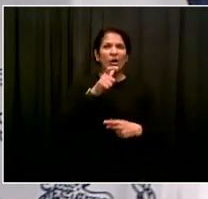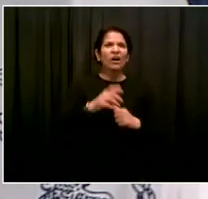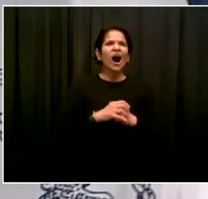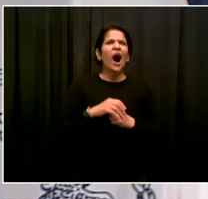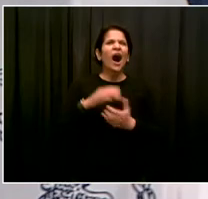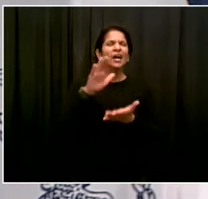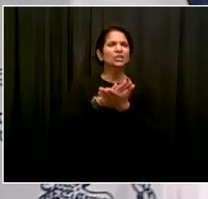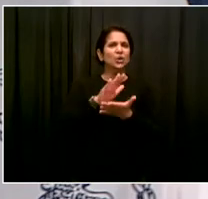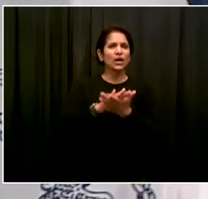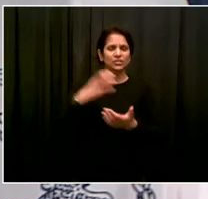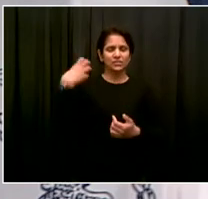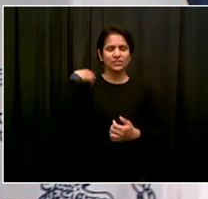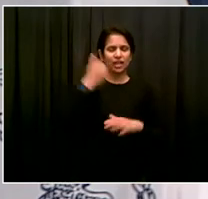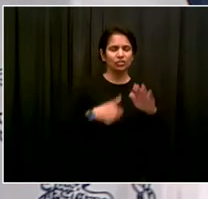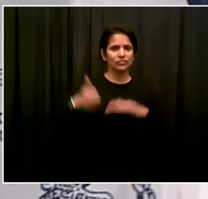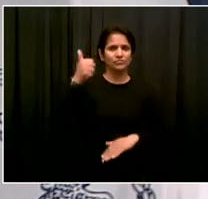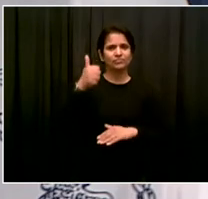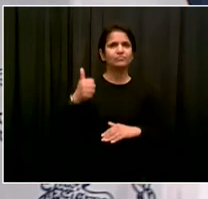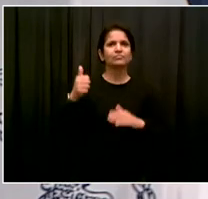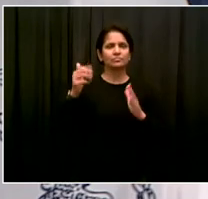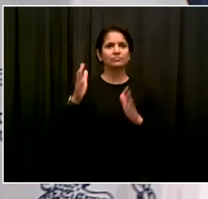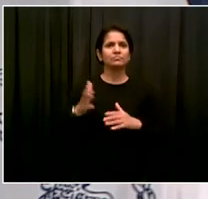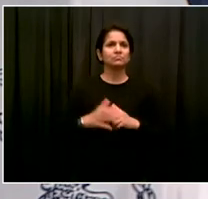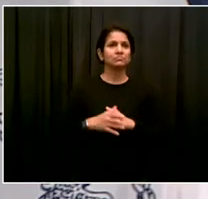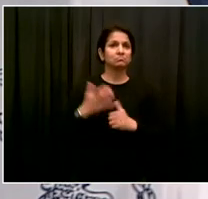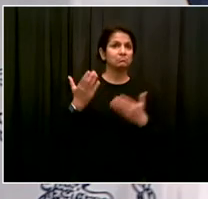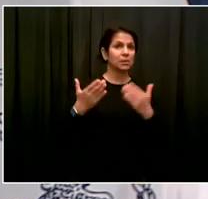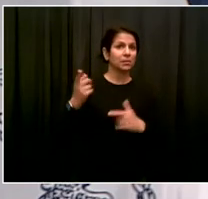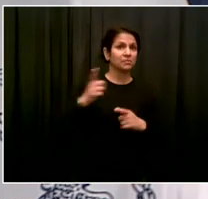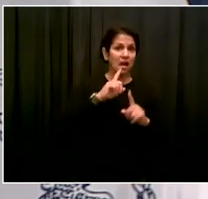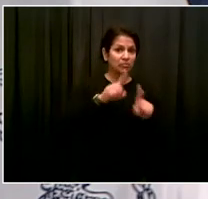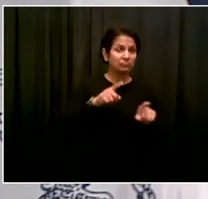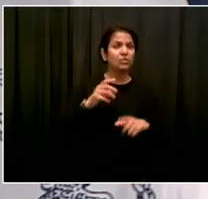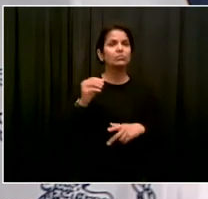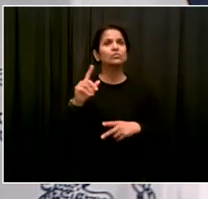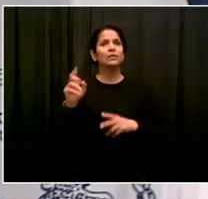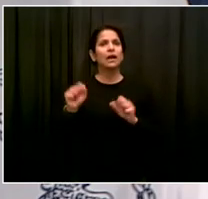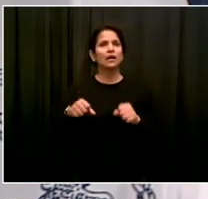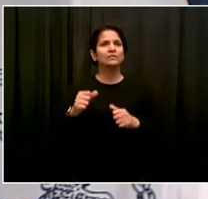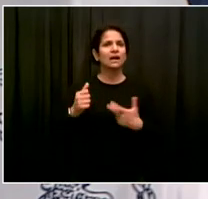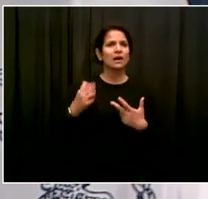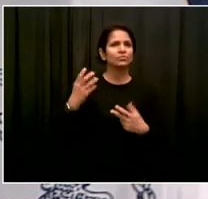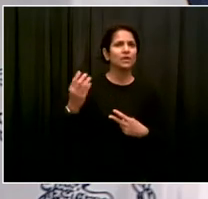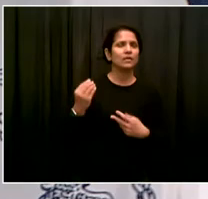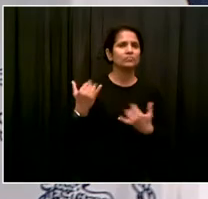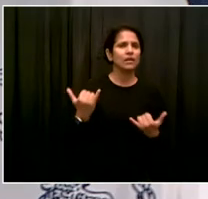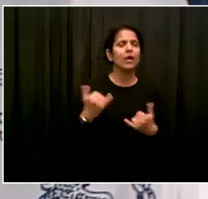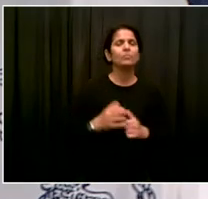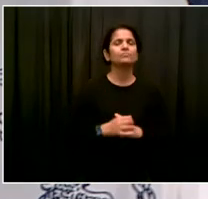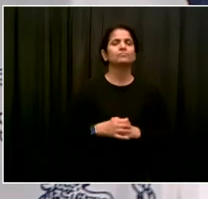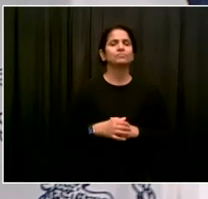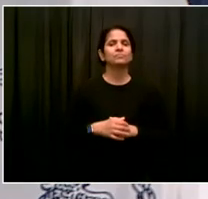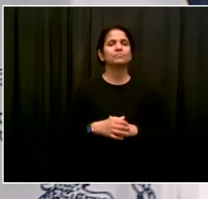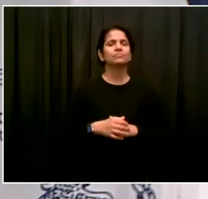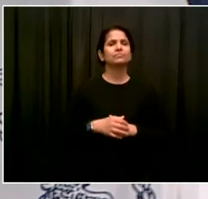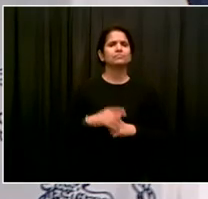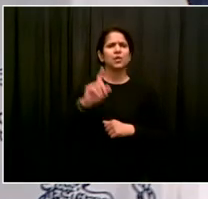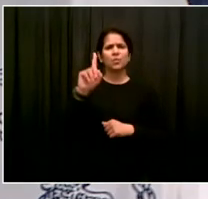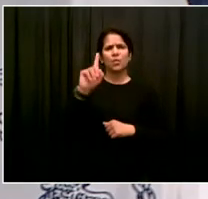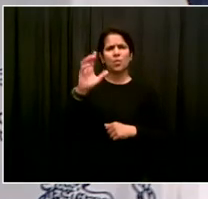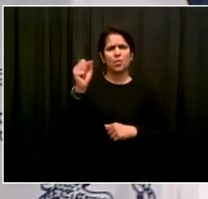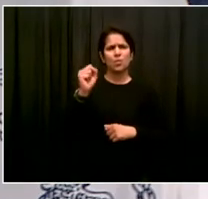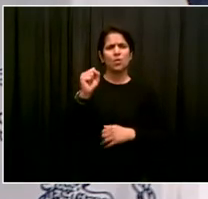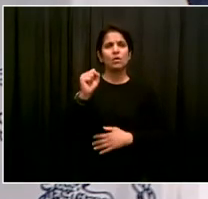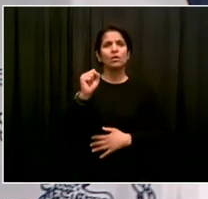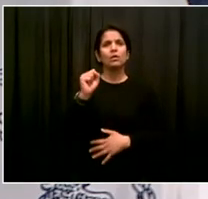remote work out there on the bus, but it's about, I know you had spoken about just to let you, I'm sorry to interrupt, the Chancellor is not